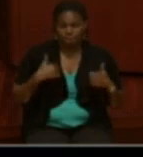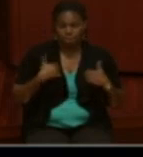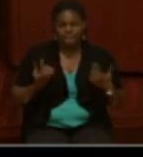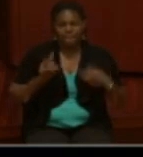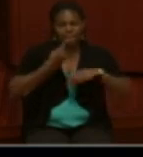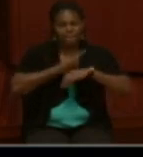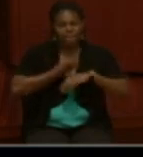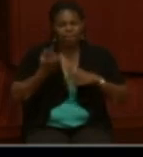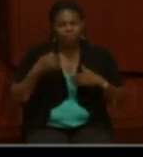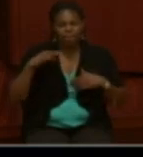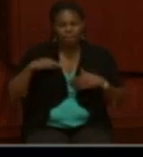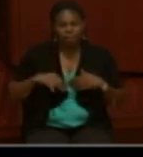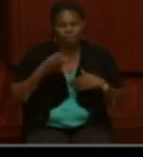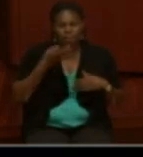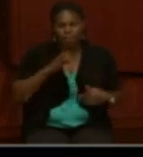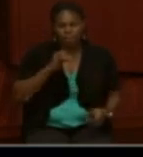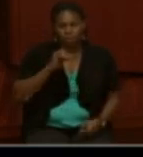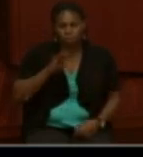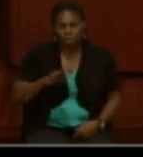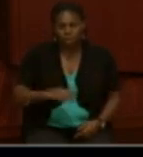of the application in 1909.